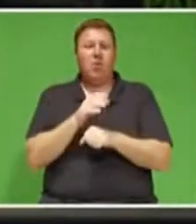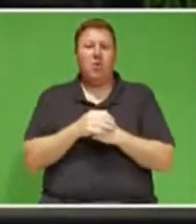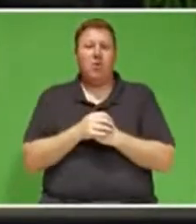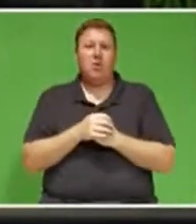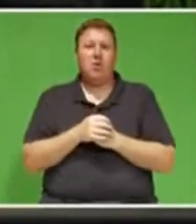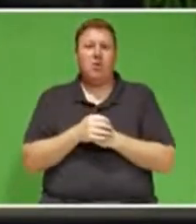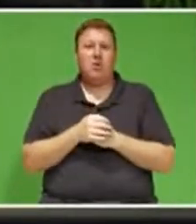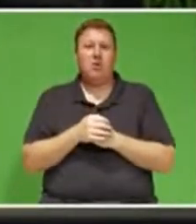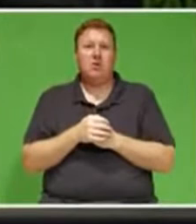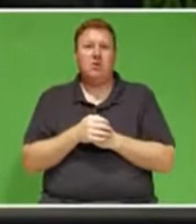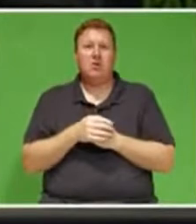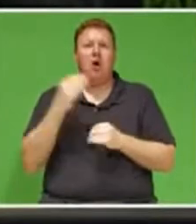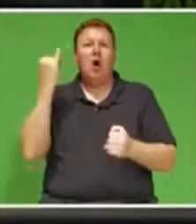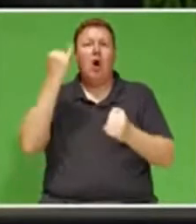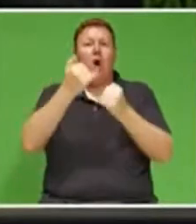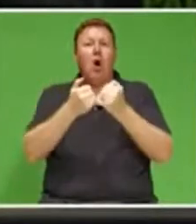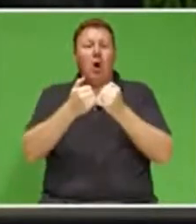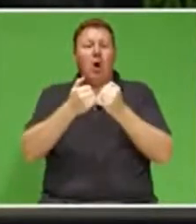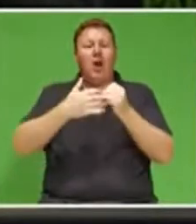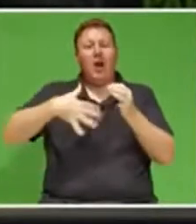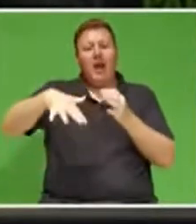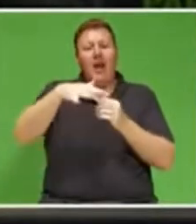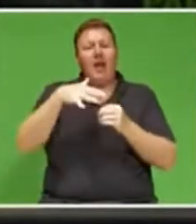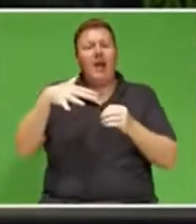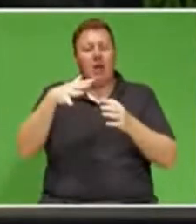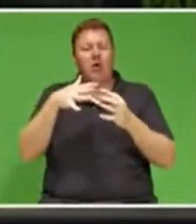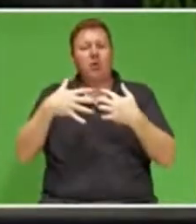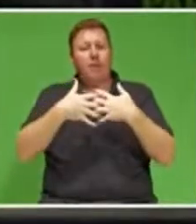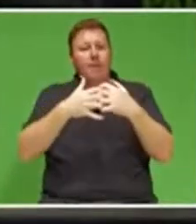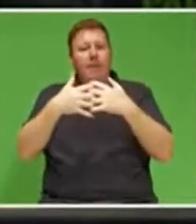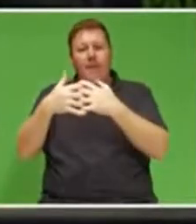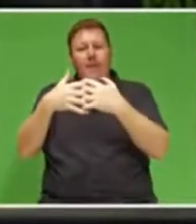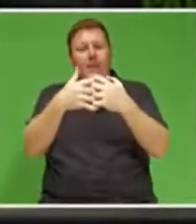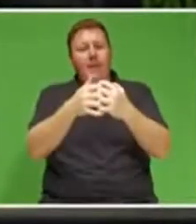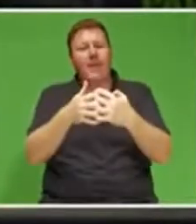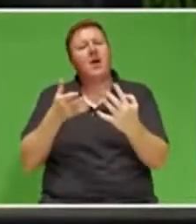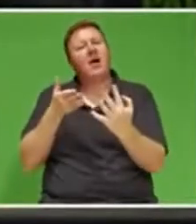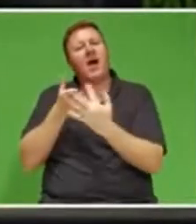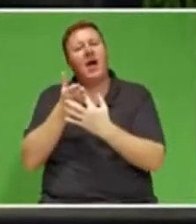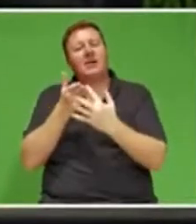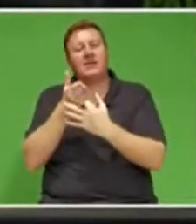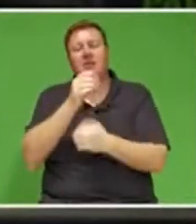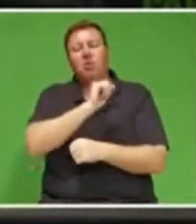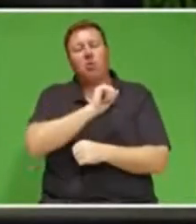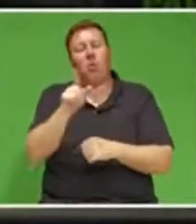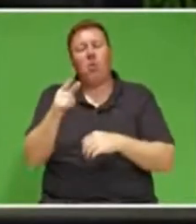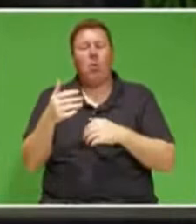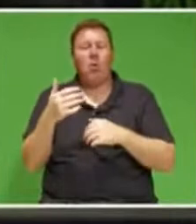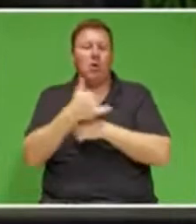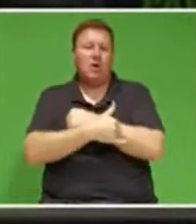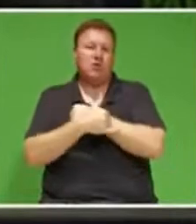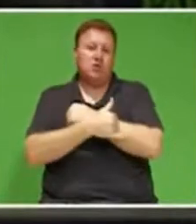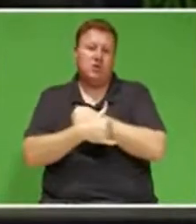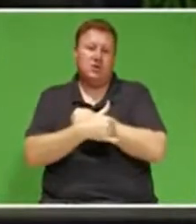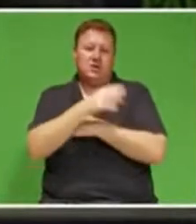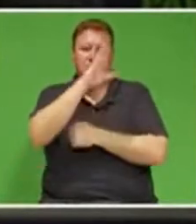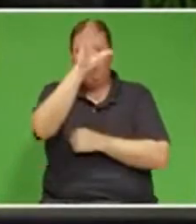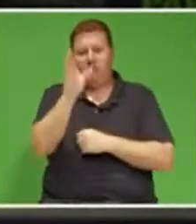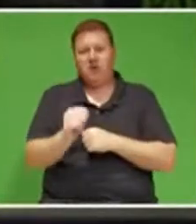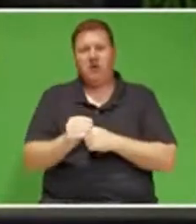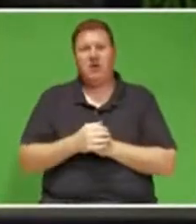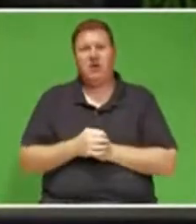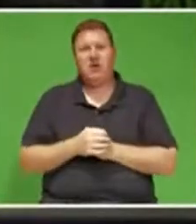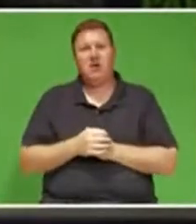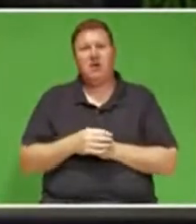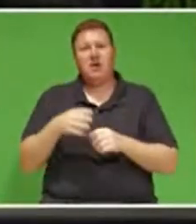platforms to provide access for all countries on our continent, including countries